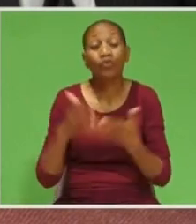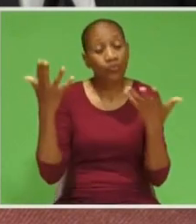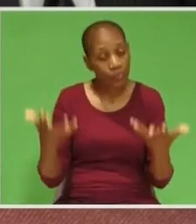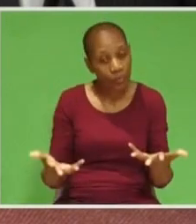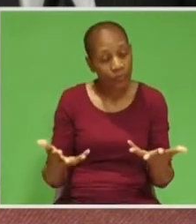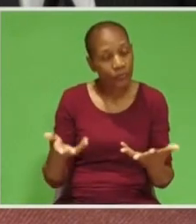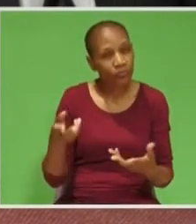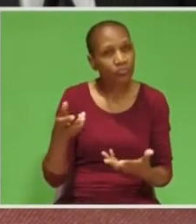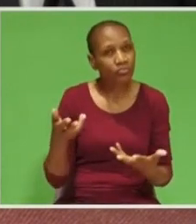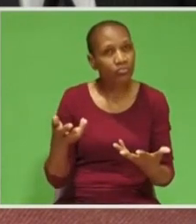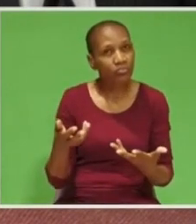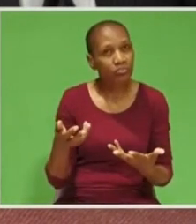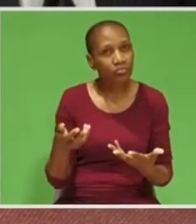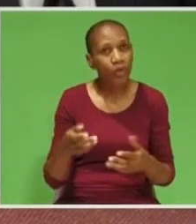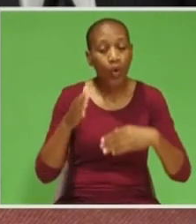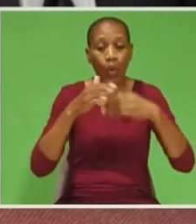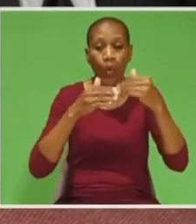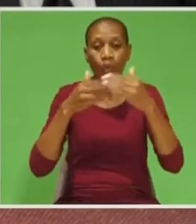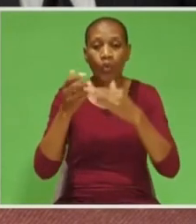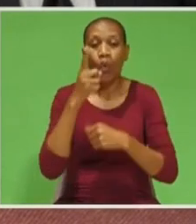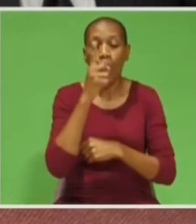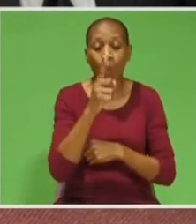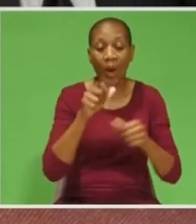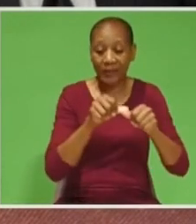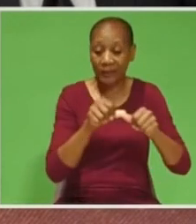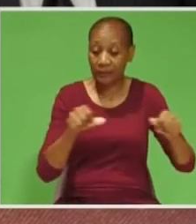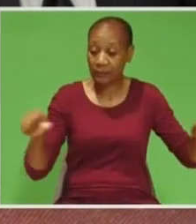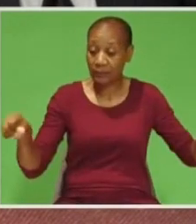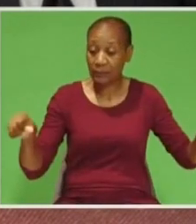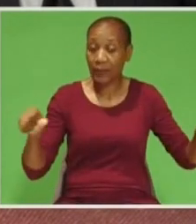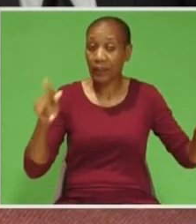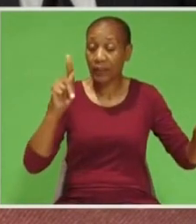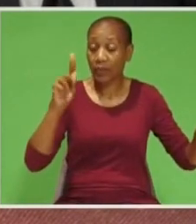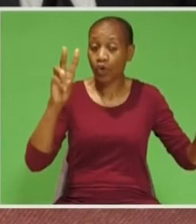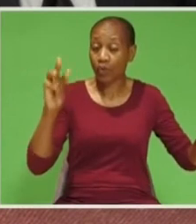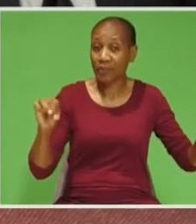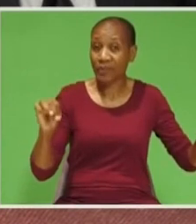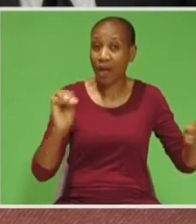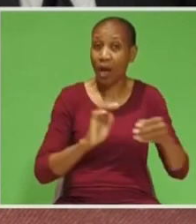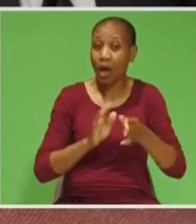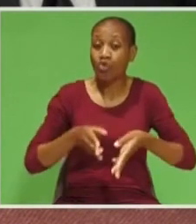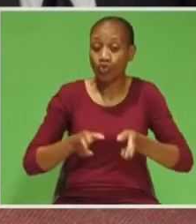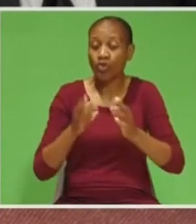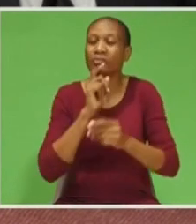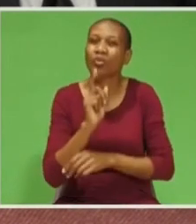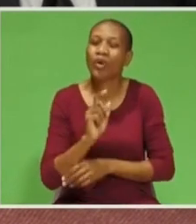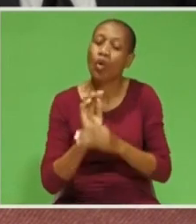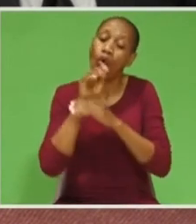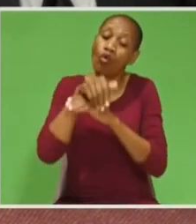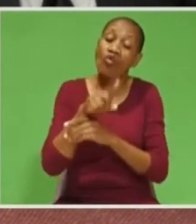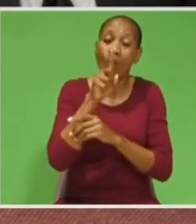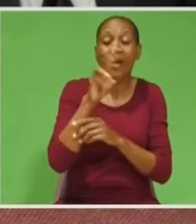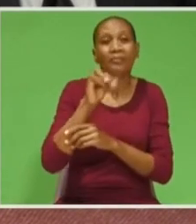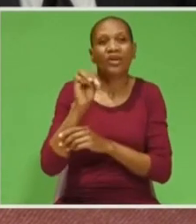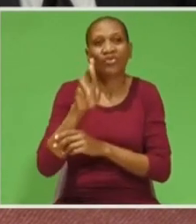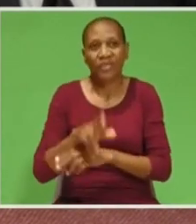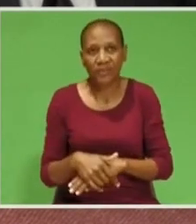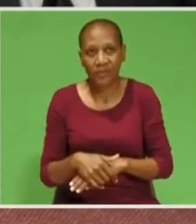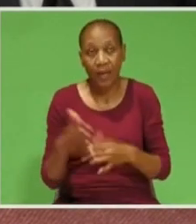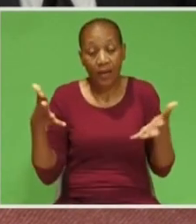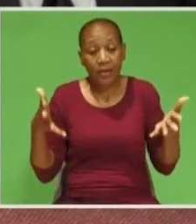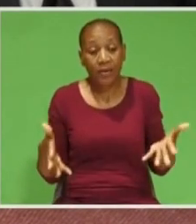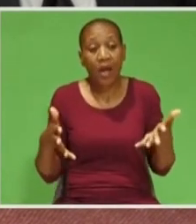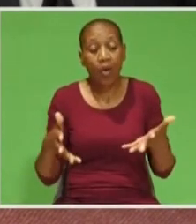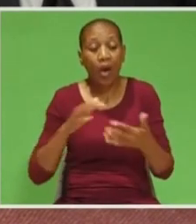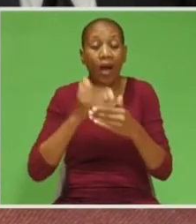the cost of constructing one kilometre off-road will cost you just over a million rands. These days, after